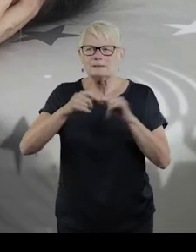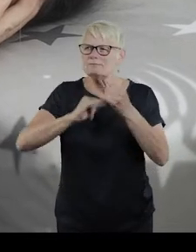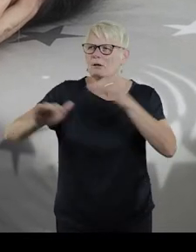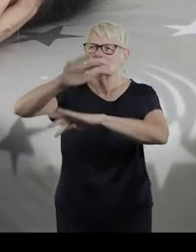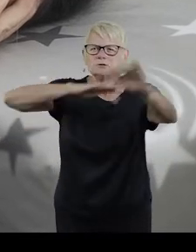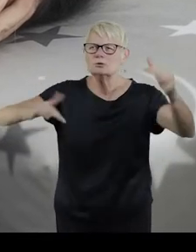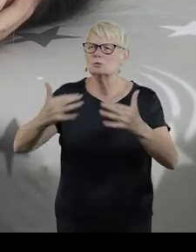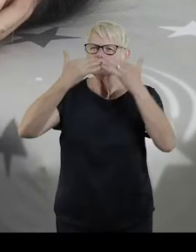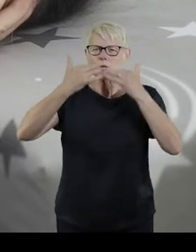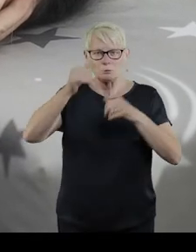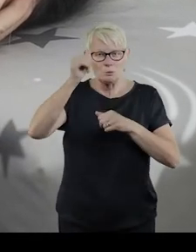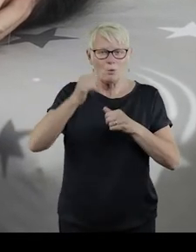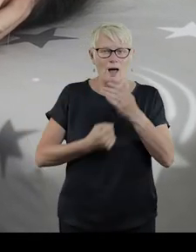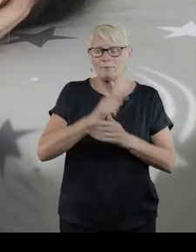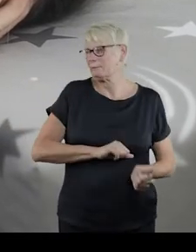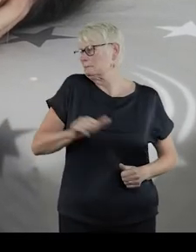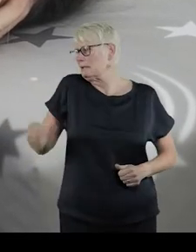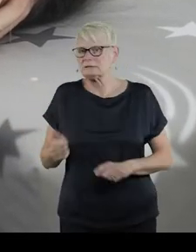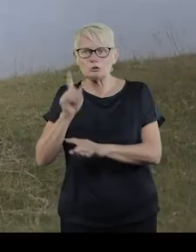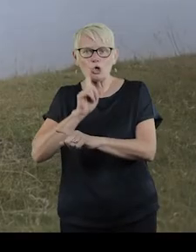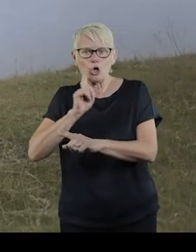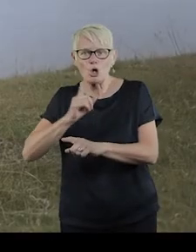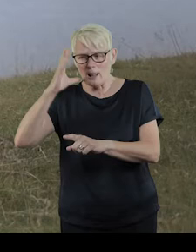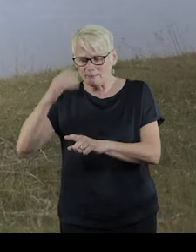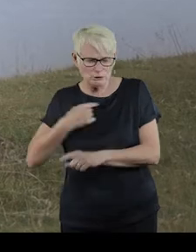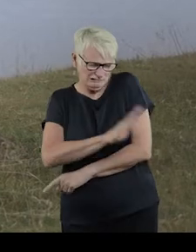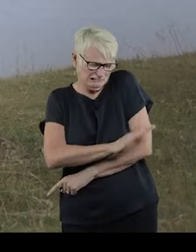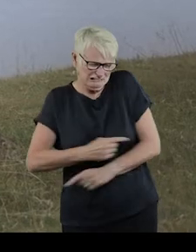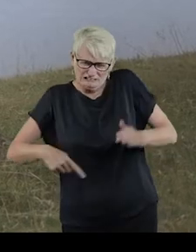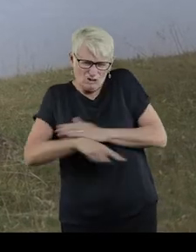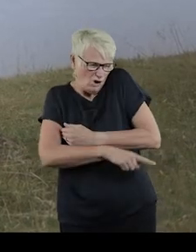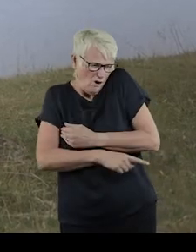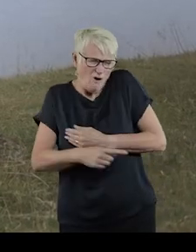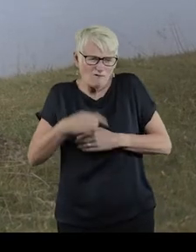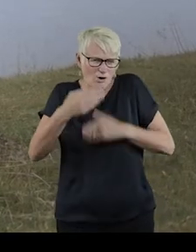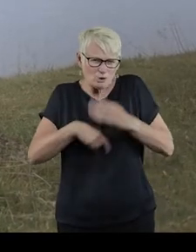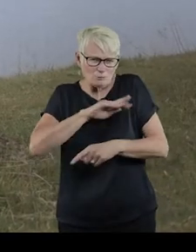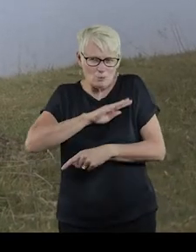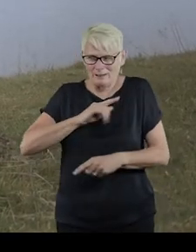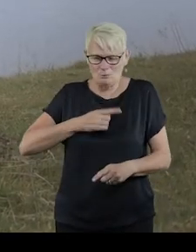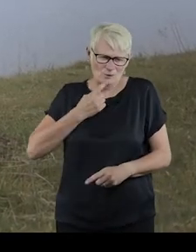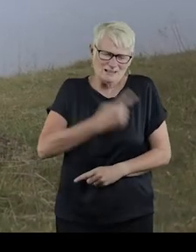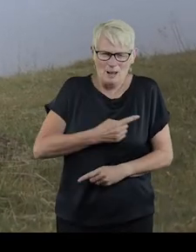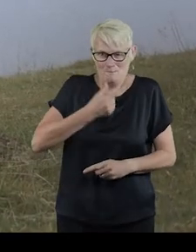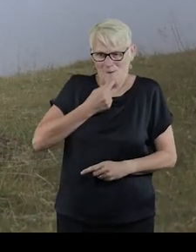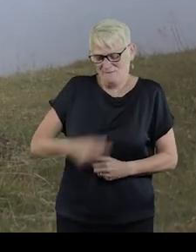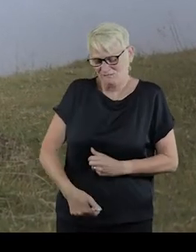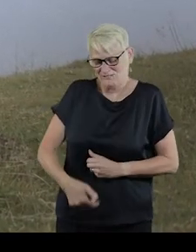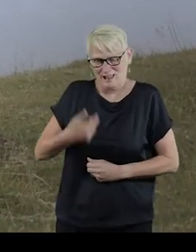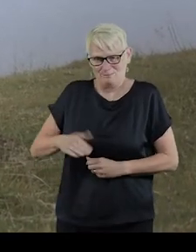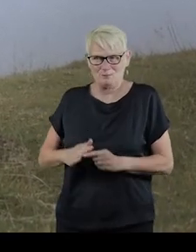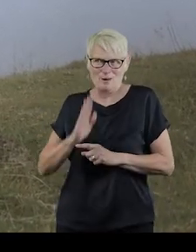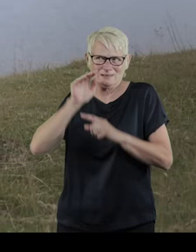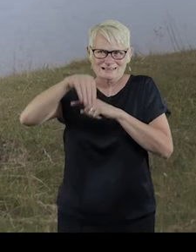in the grey, railed bed beside the girl who tells you to skive hospital school because she wants to tell you about the boy who